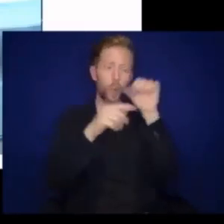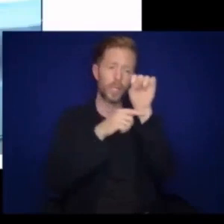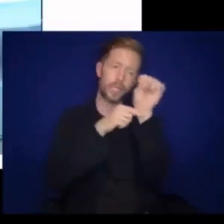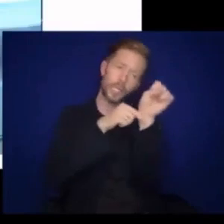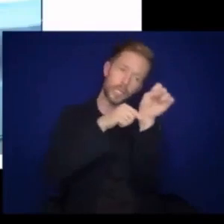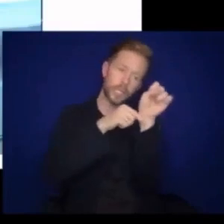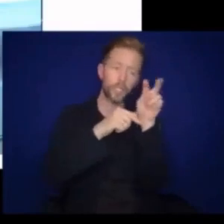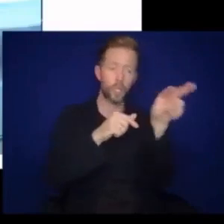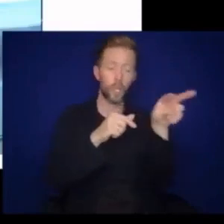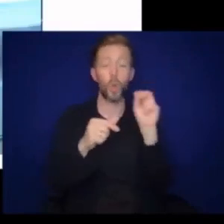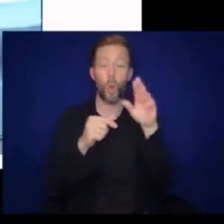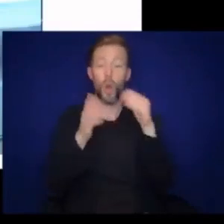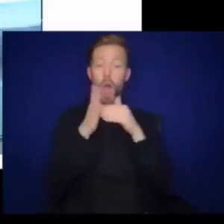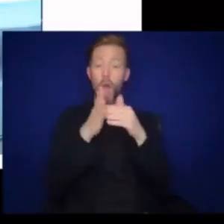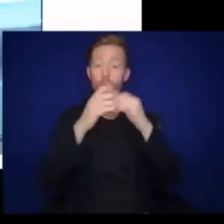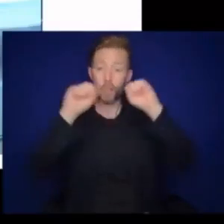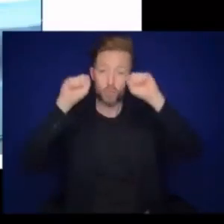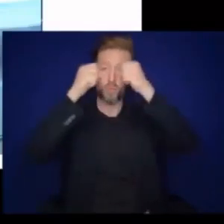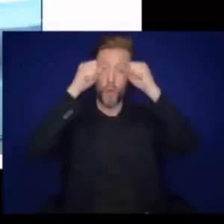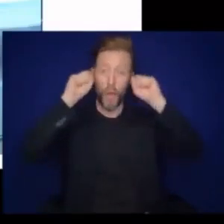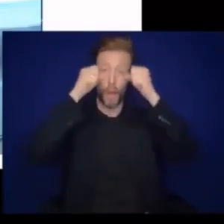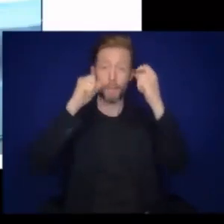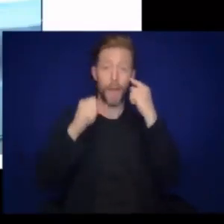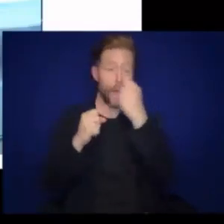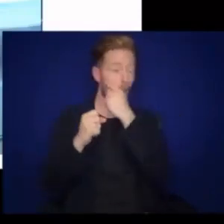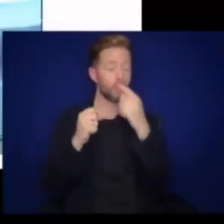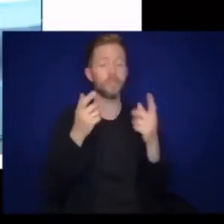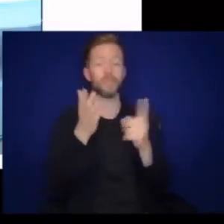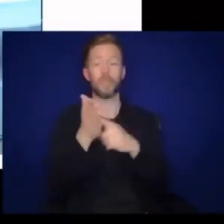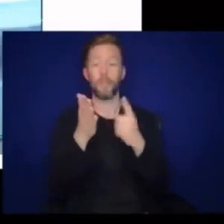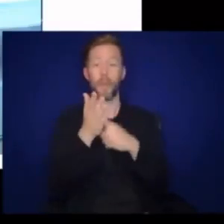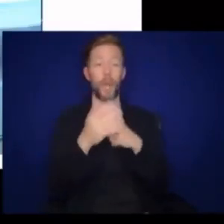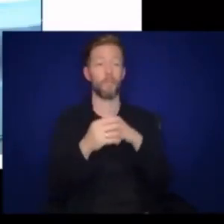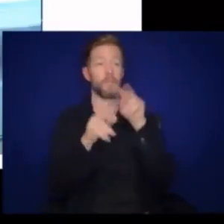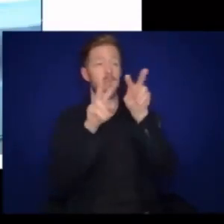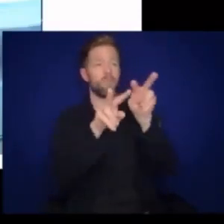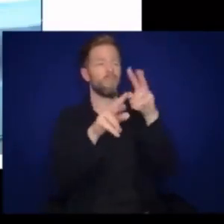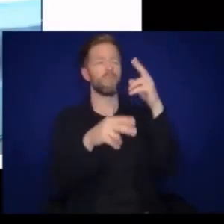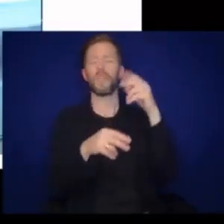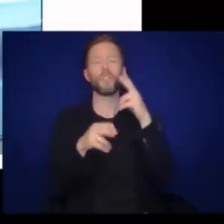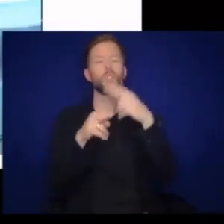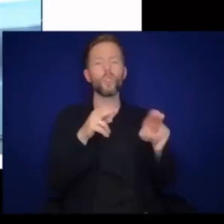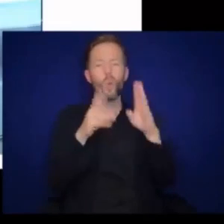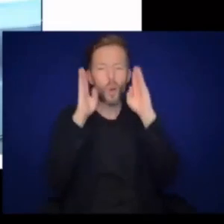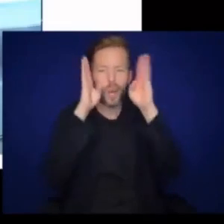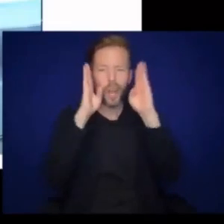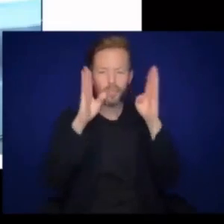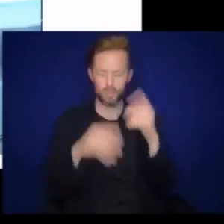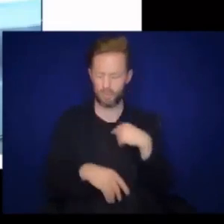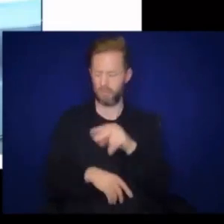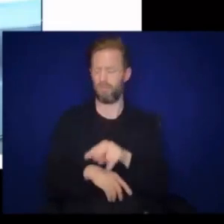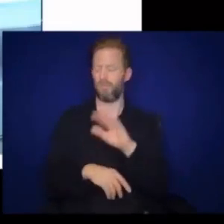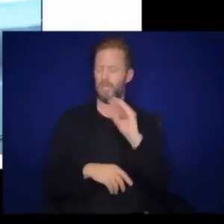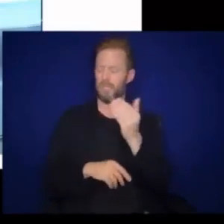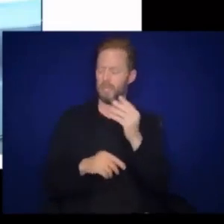to look at something, frequently rubbing their eyes, short attention span for the child's age, turning, one eye turning